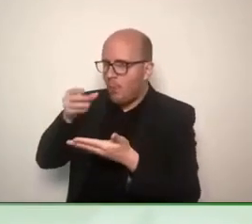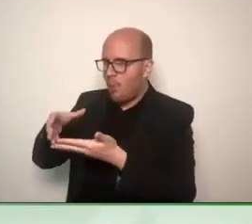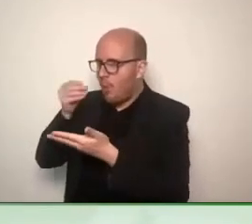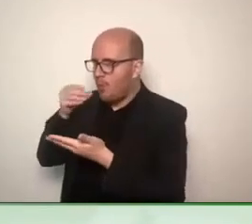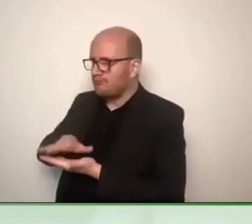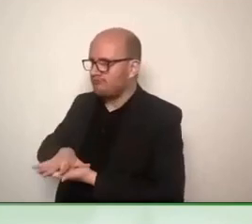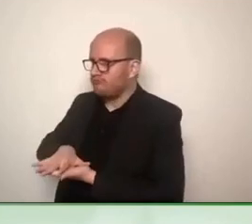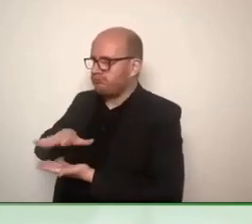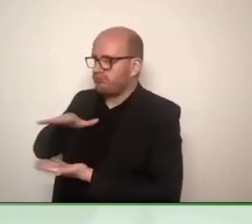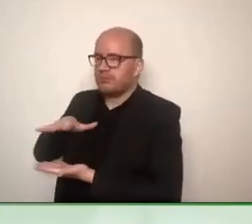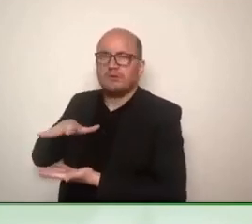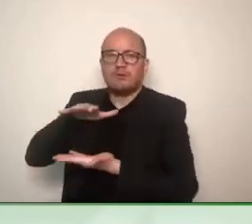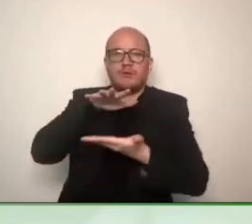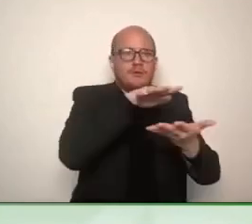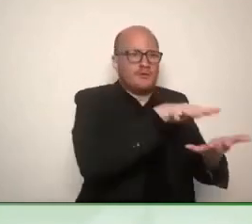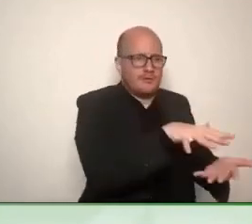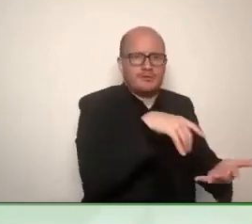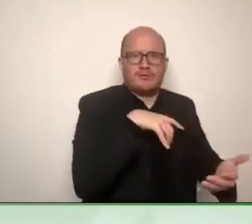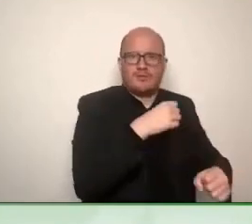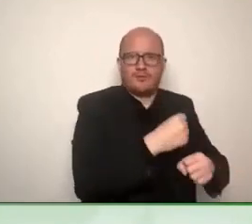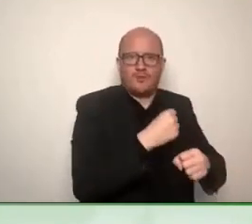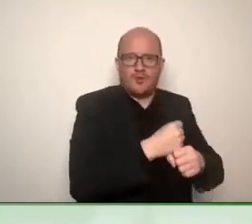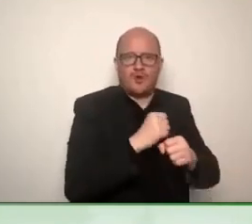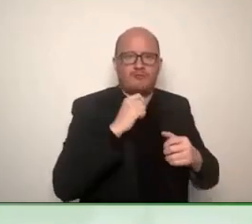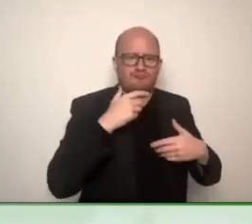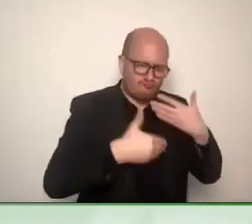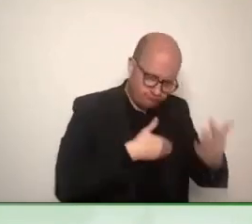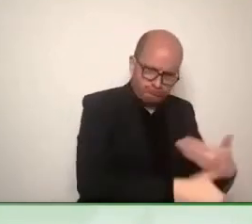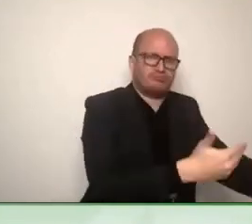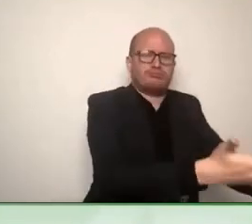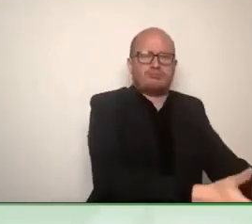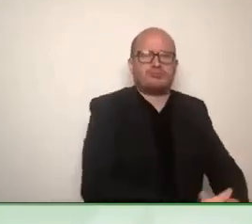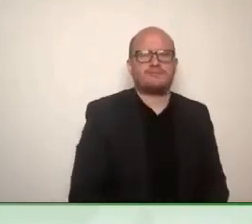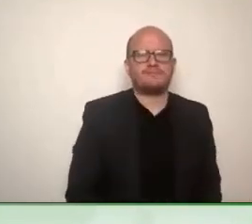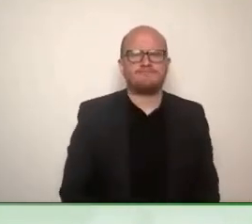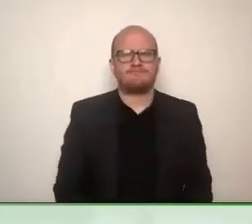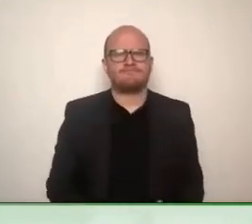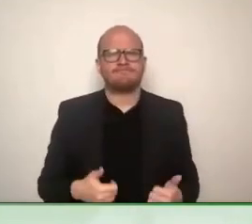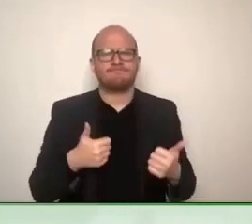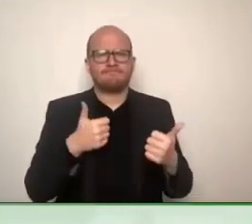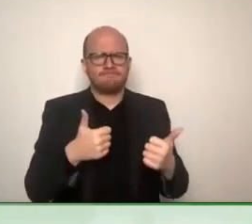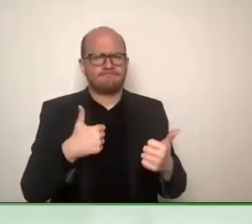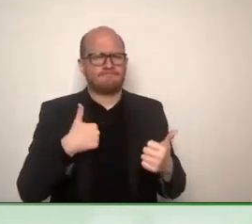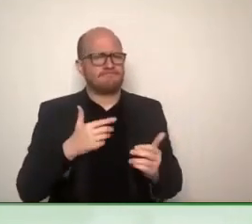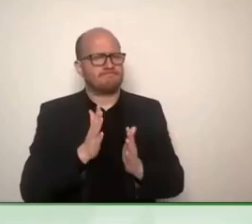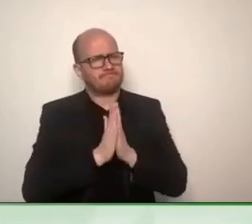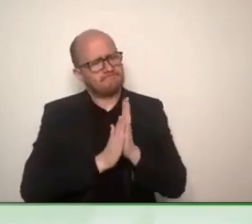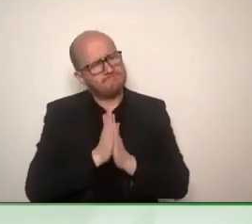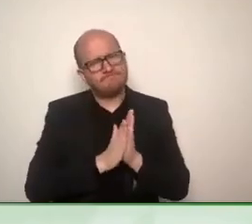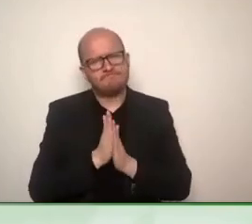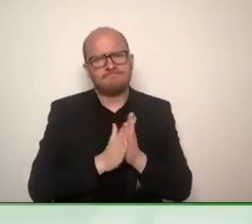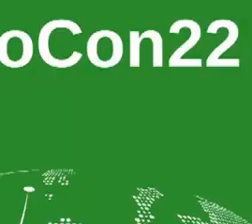association. And I'm looking forward to reading and hearing a lot about GATO in the future. hope so too. Thanks a lot. Thank you.